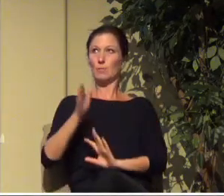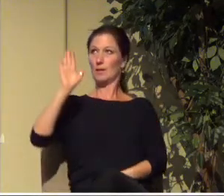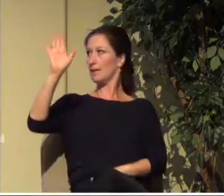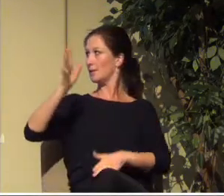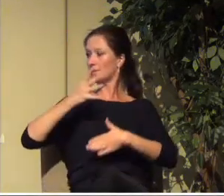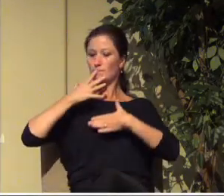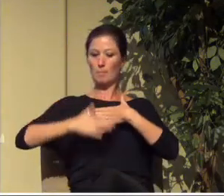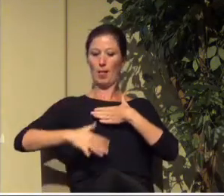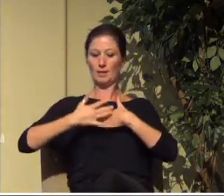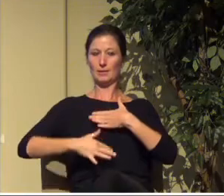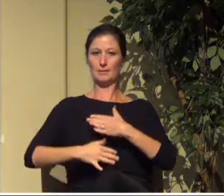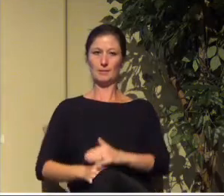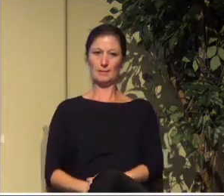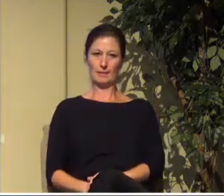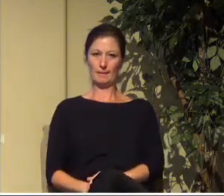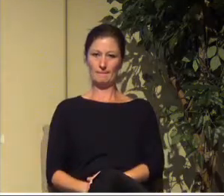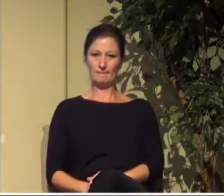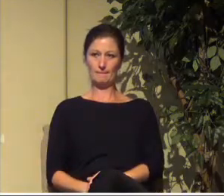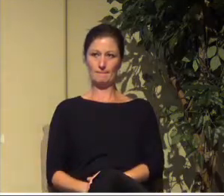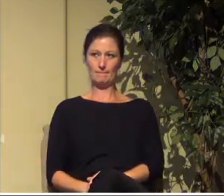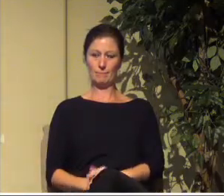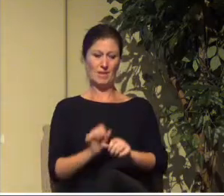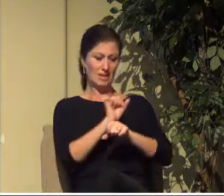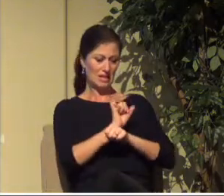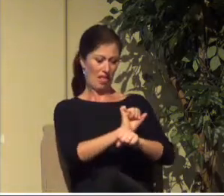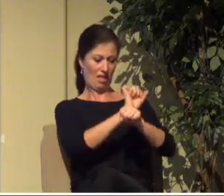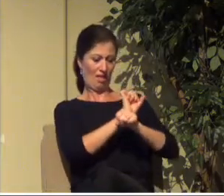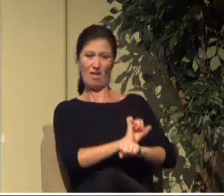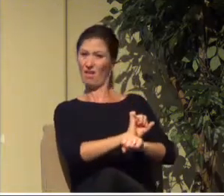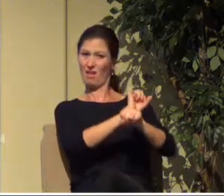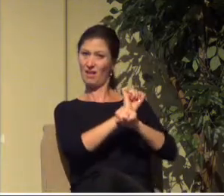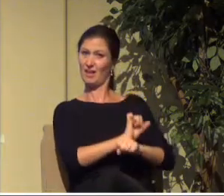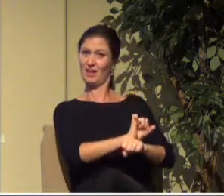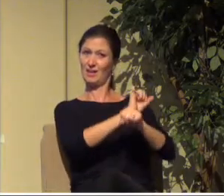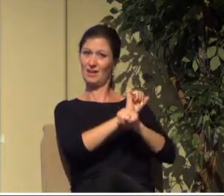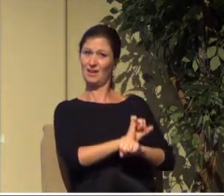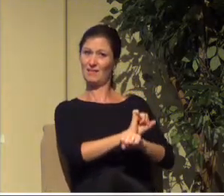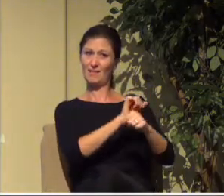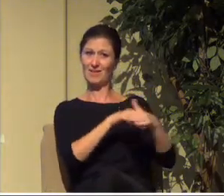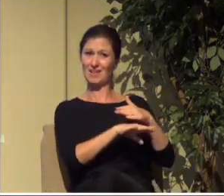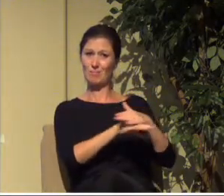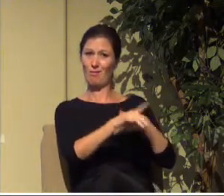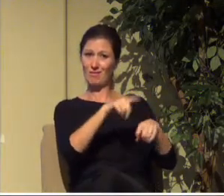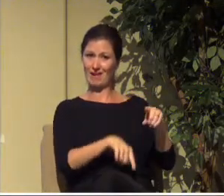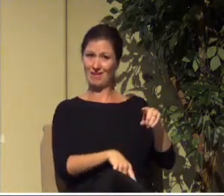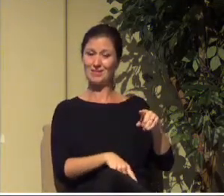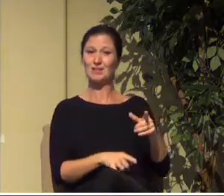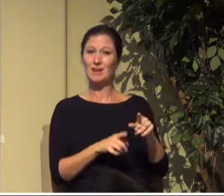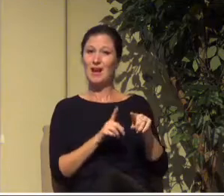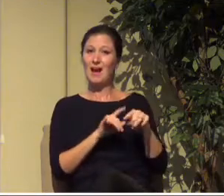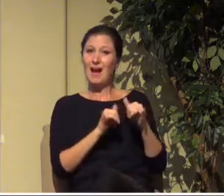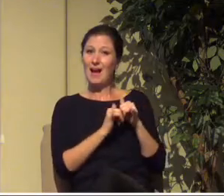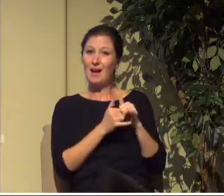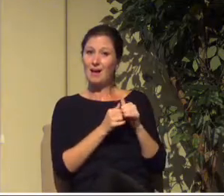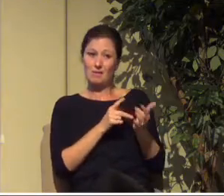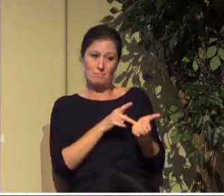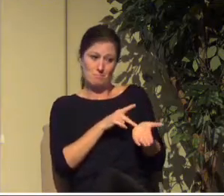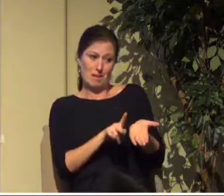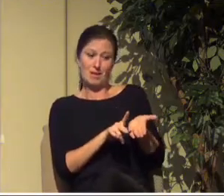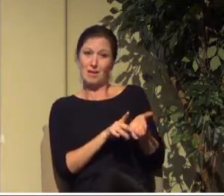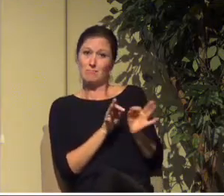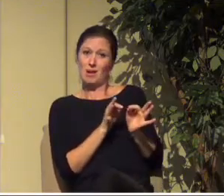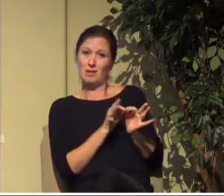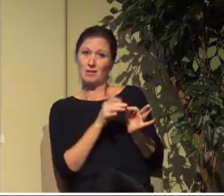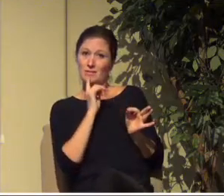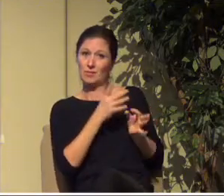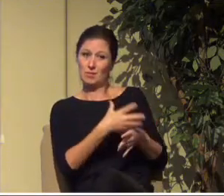either locked away as a slave, unaccessible, totally not its own and to redeem it is to pay the price to take